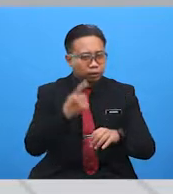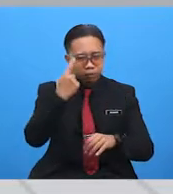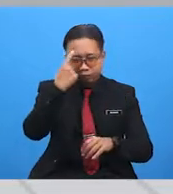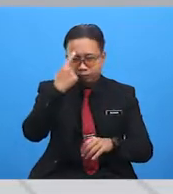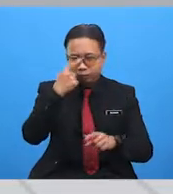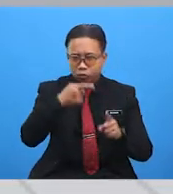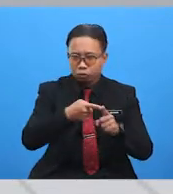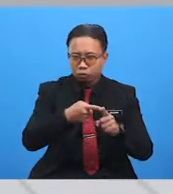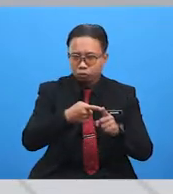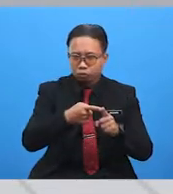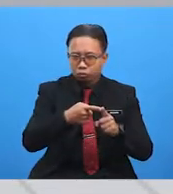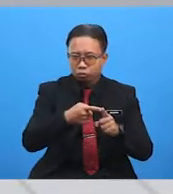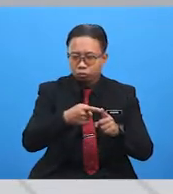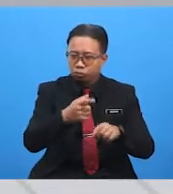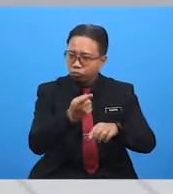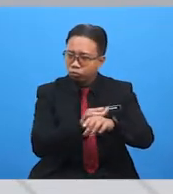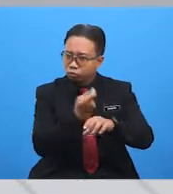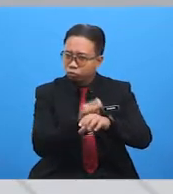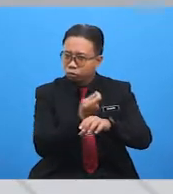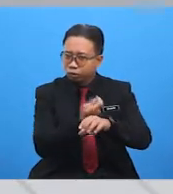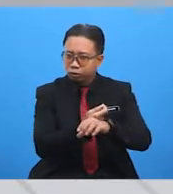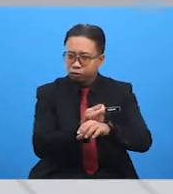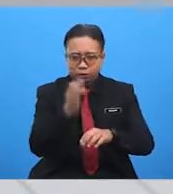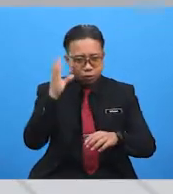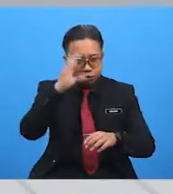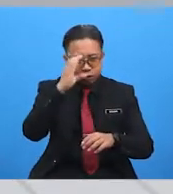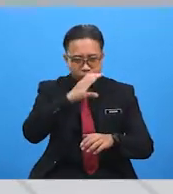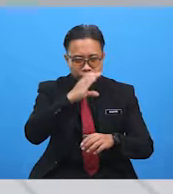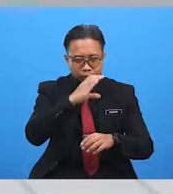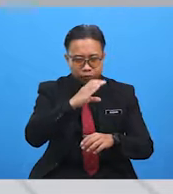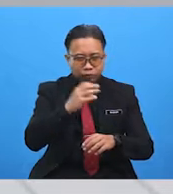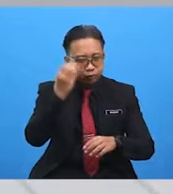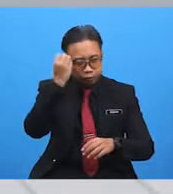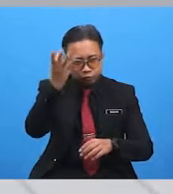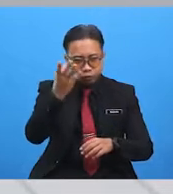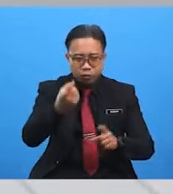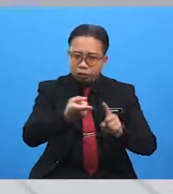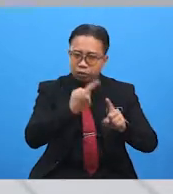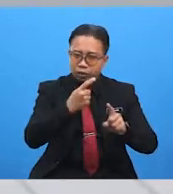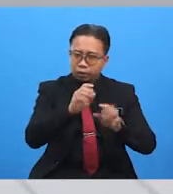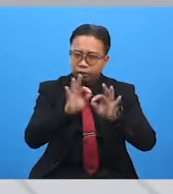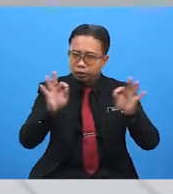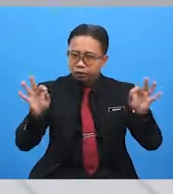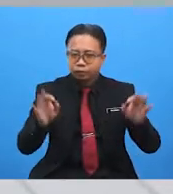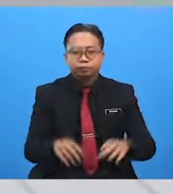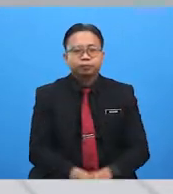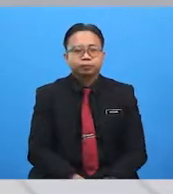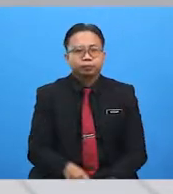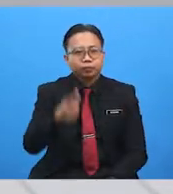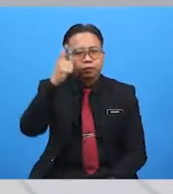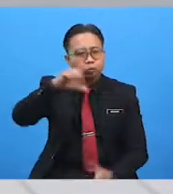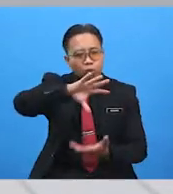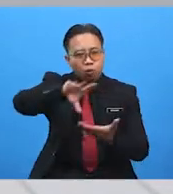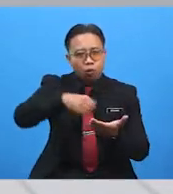your skills in finding details and information from the text. Look at all these